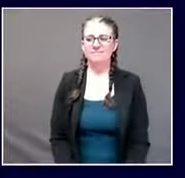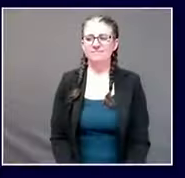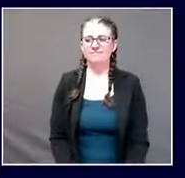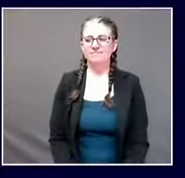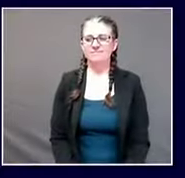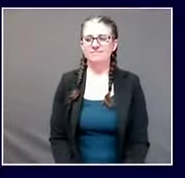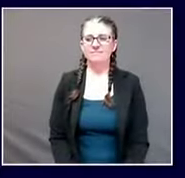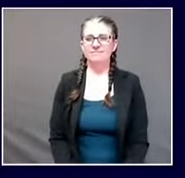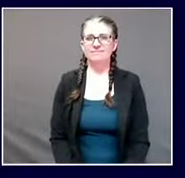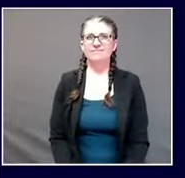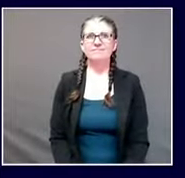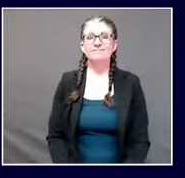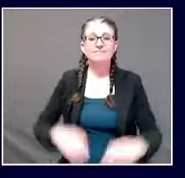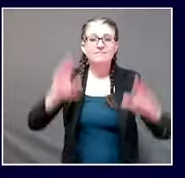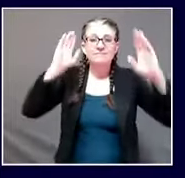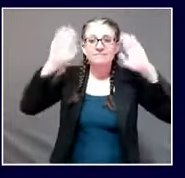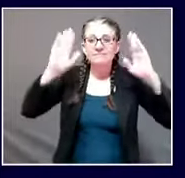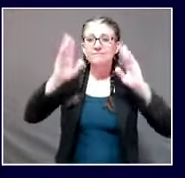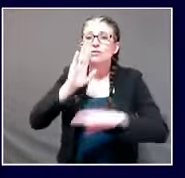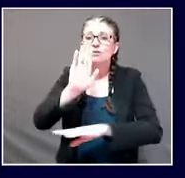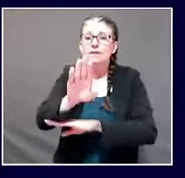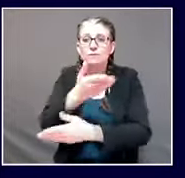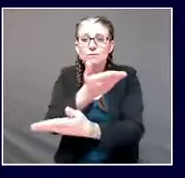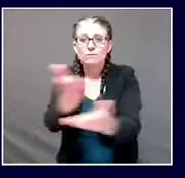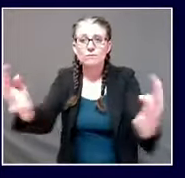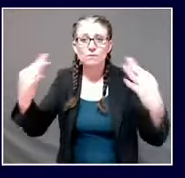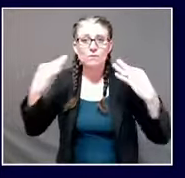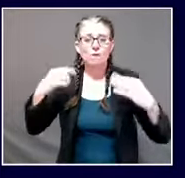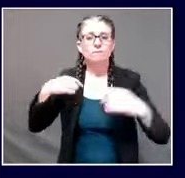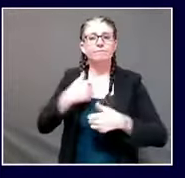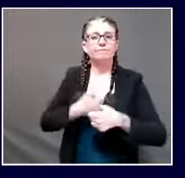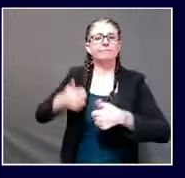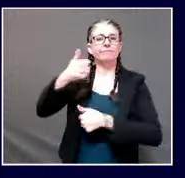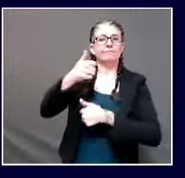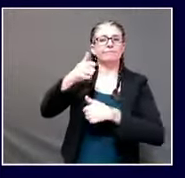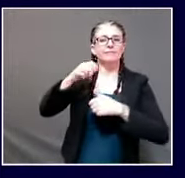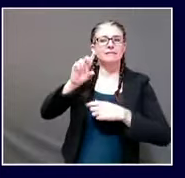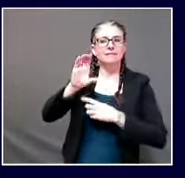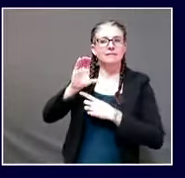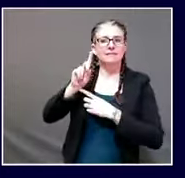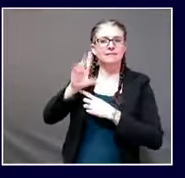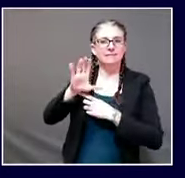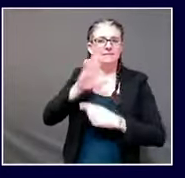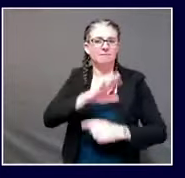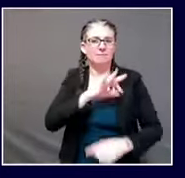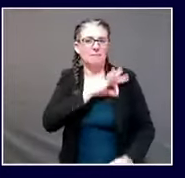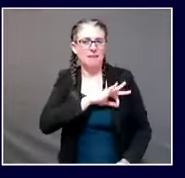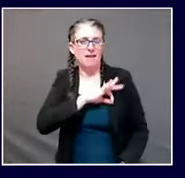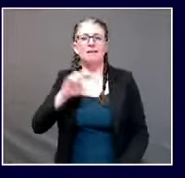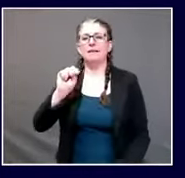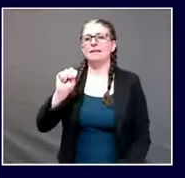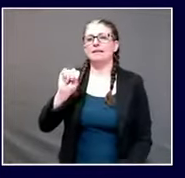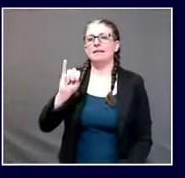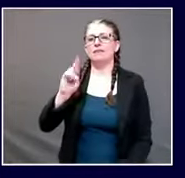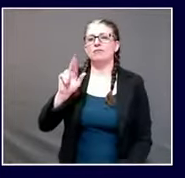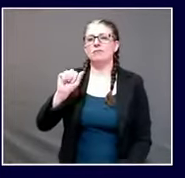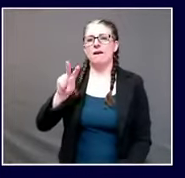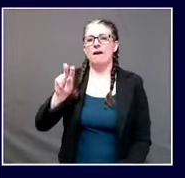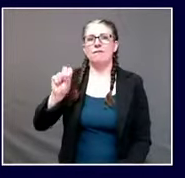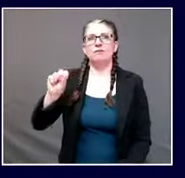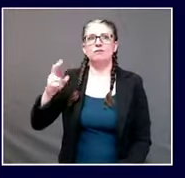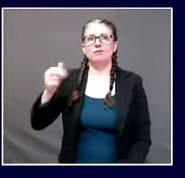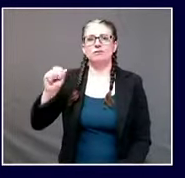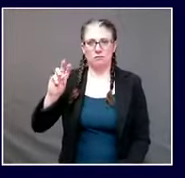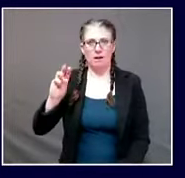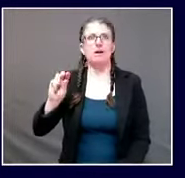Good afternoon, everyone. I'm Nirav Shah, the director here at the Maine CDC. I'm delighted this afternoon to be joined by Governor